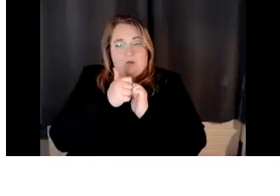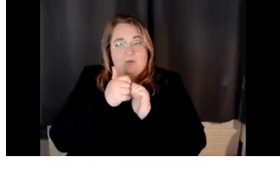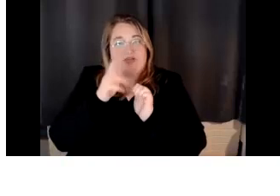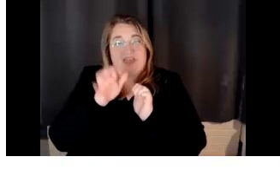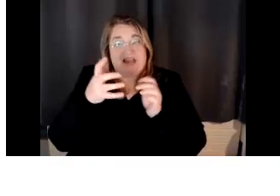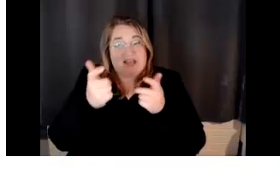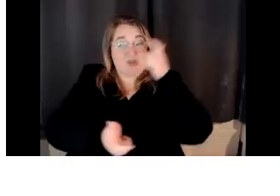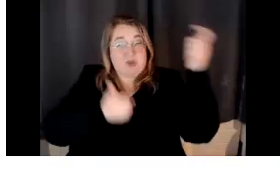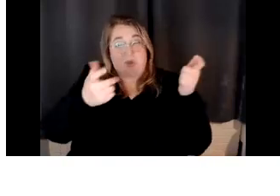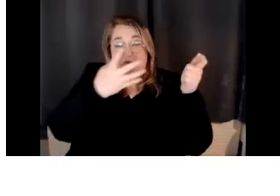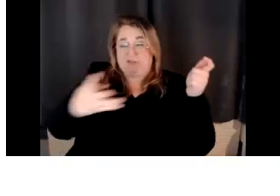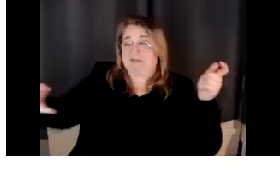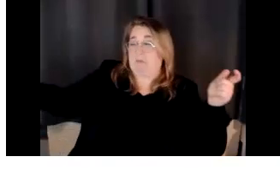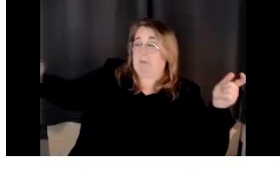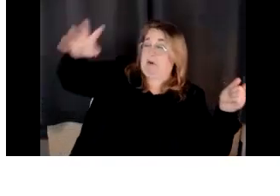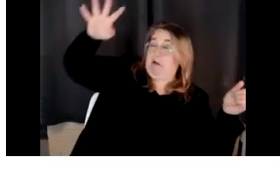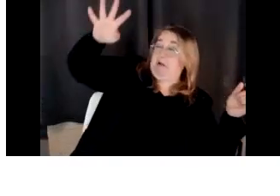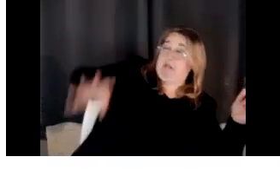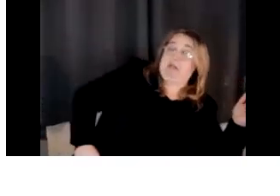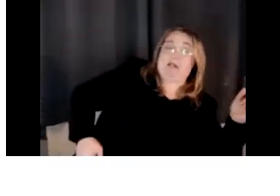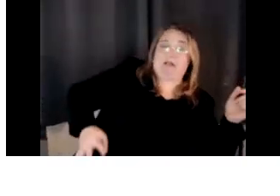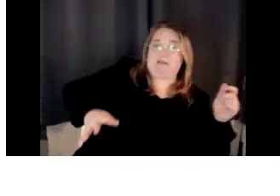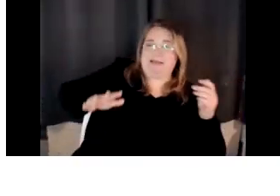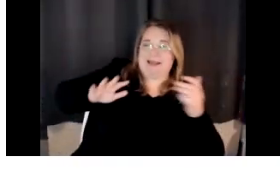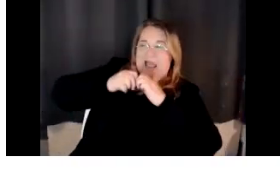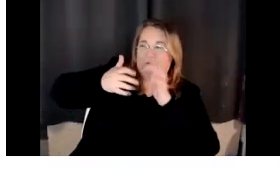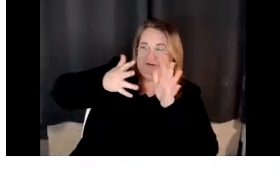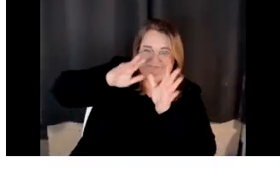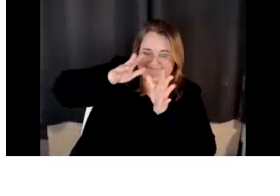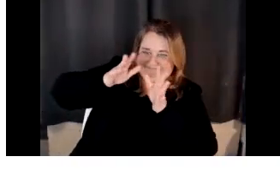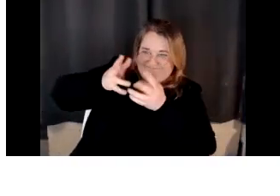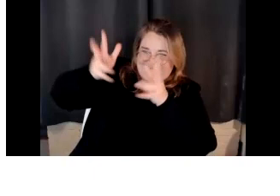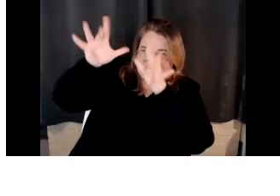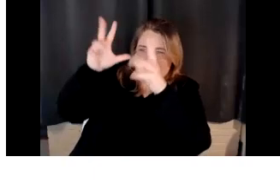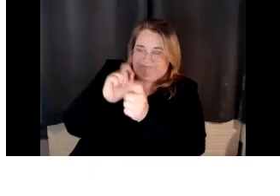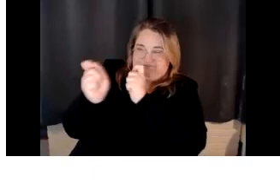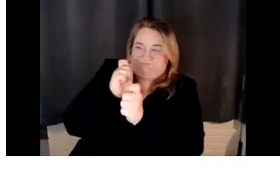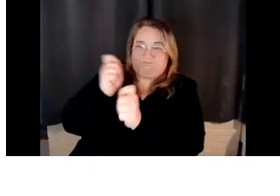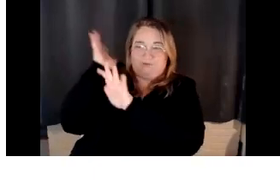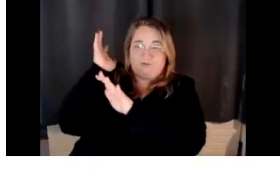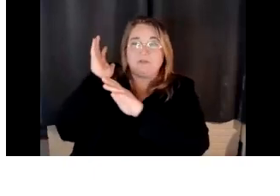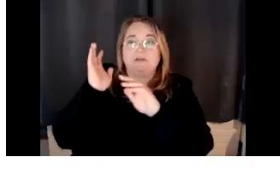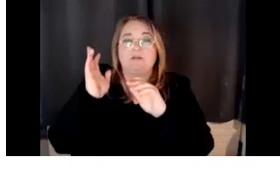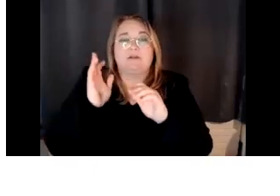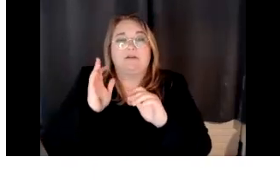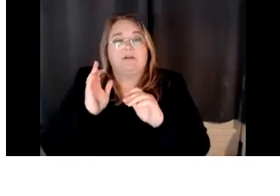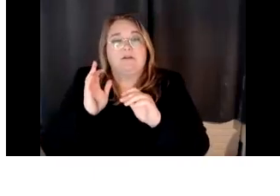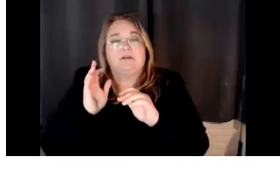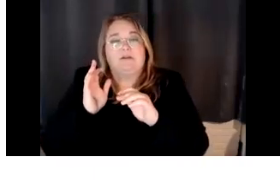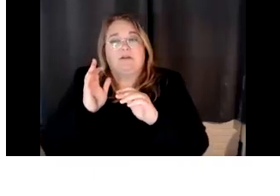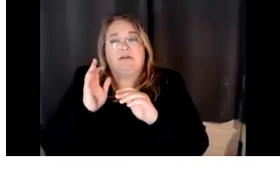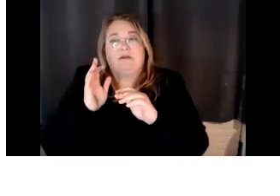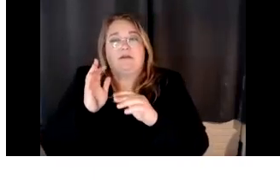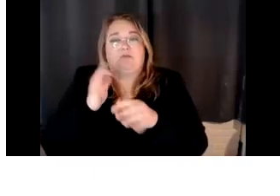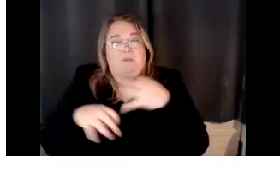spreadsheets and determine what the next word would be. It's all just text complete. So they developed a thing called a